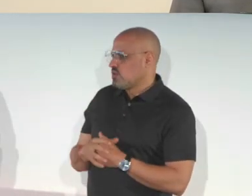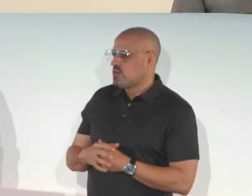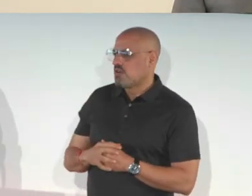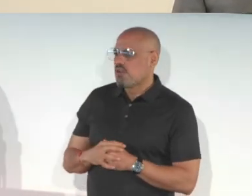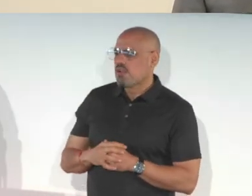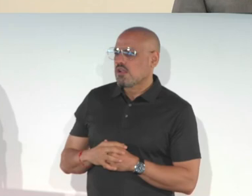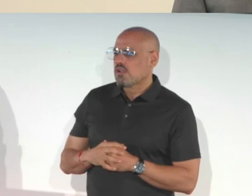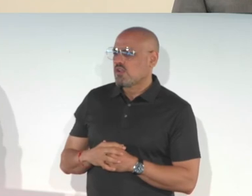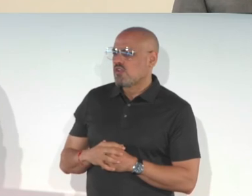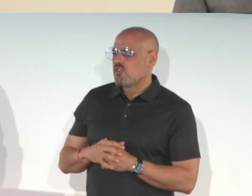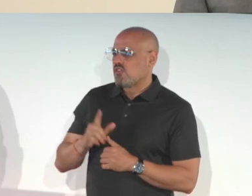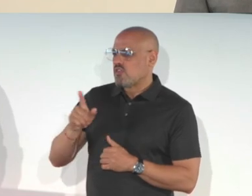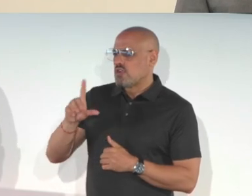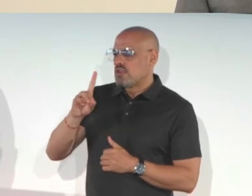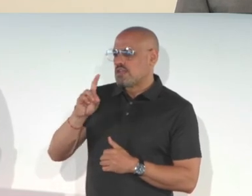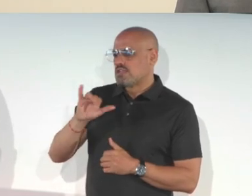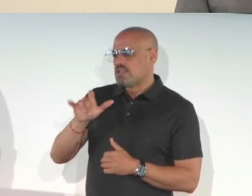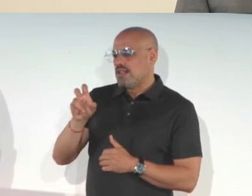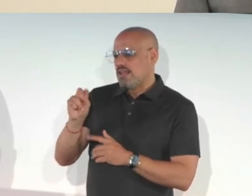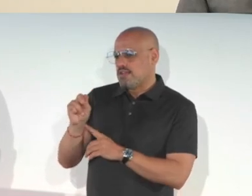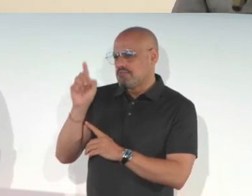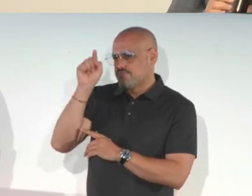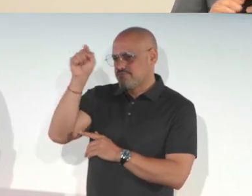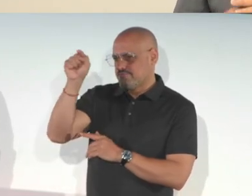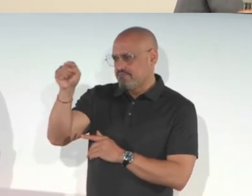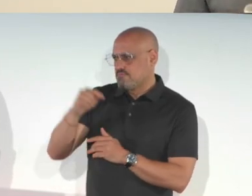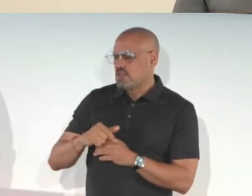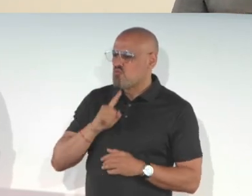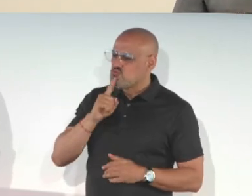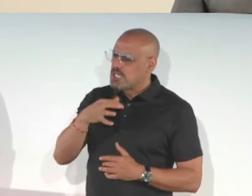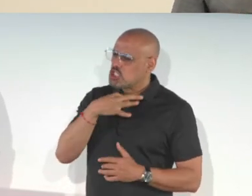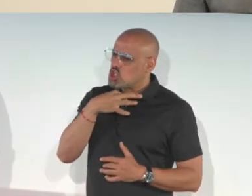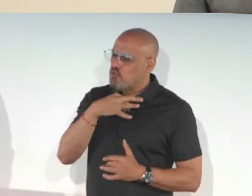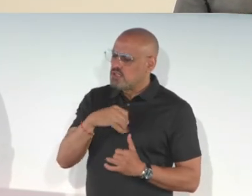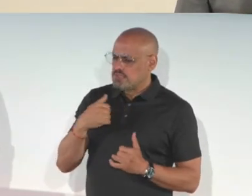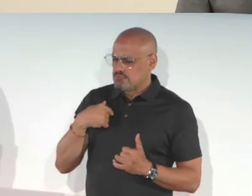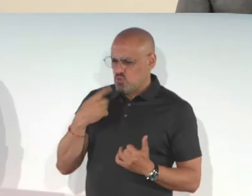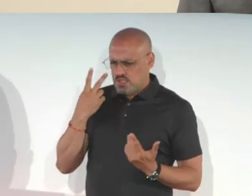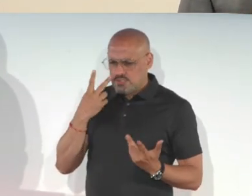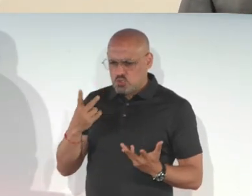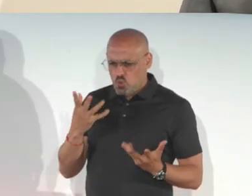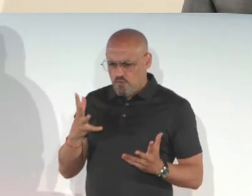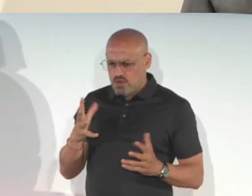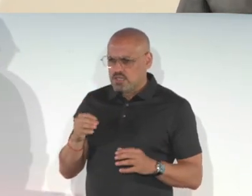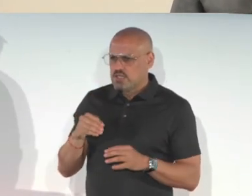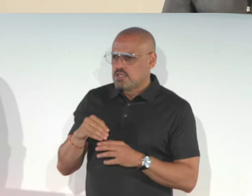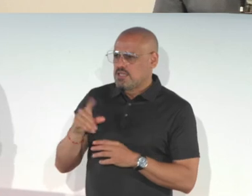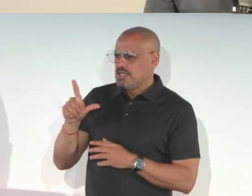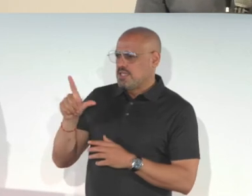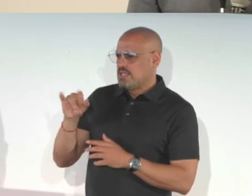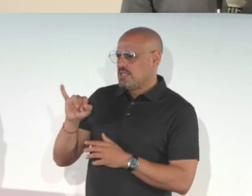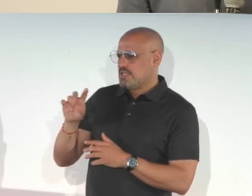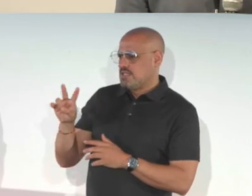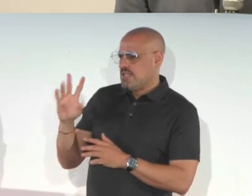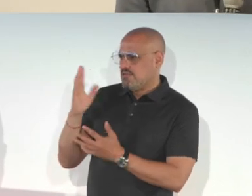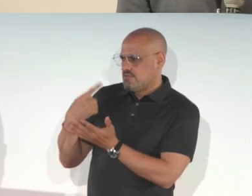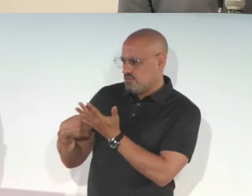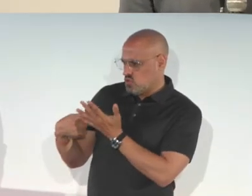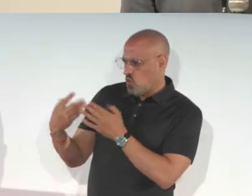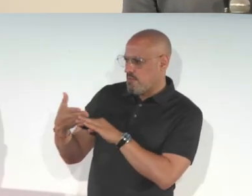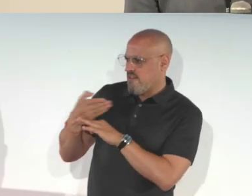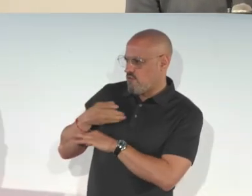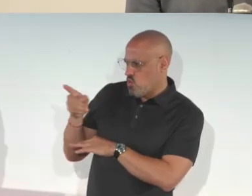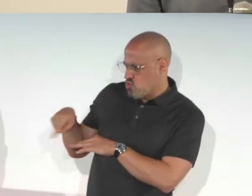So definitely there could be some opportunities there. Gotcha. Thank you. This is Dylan over here.